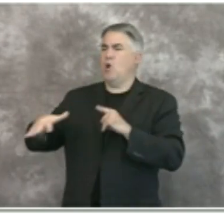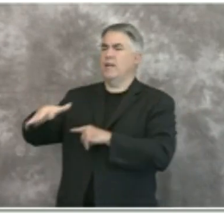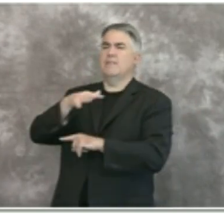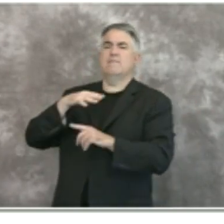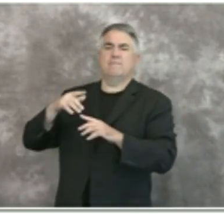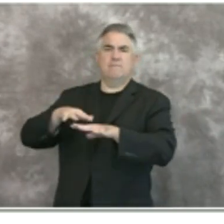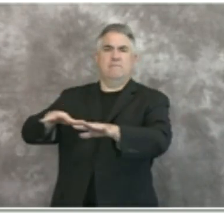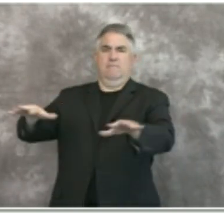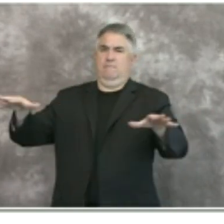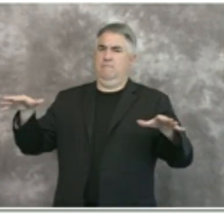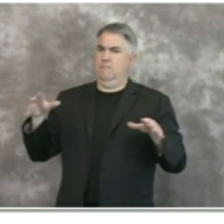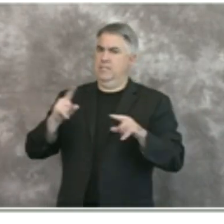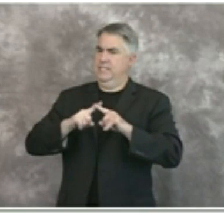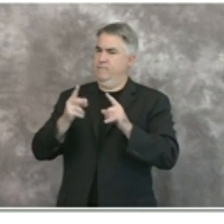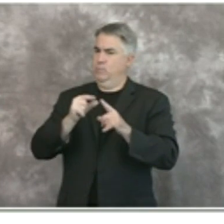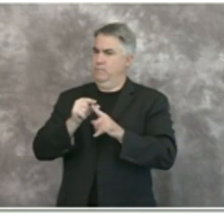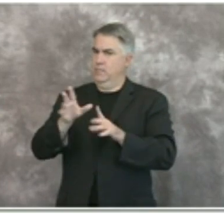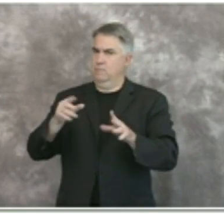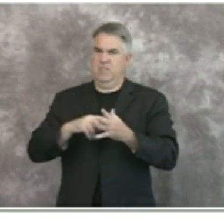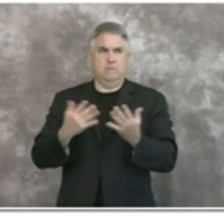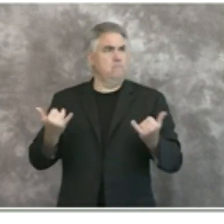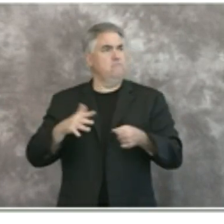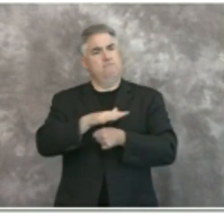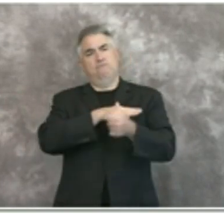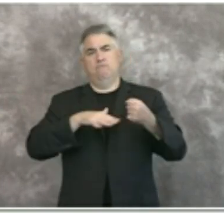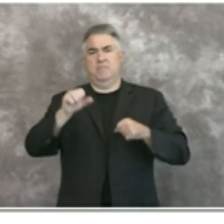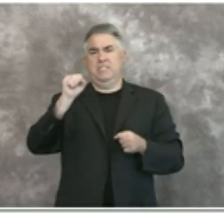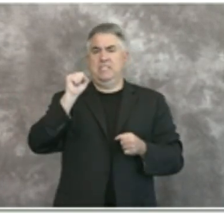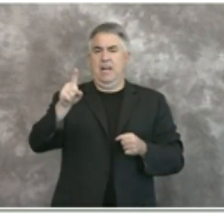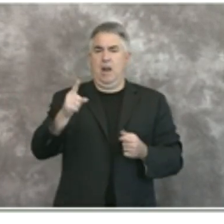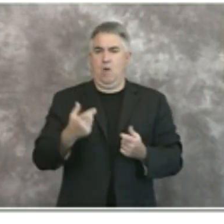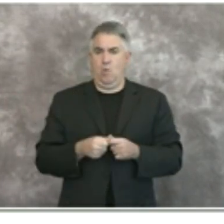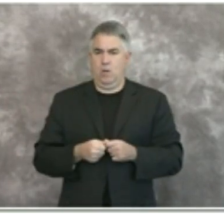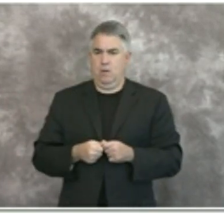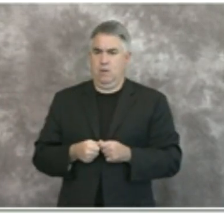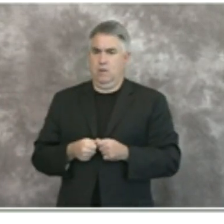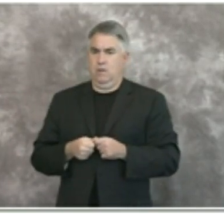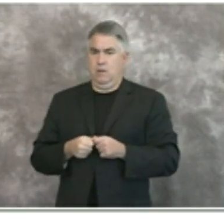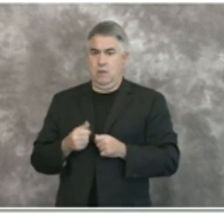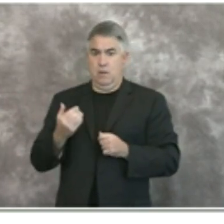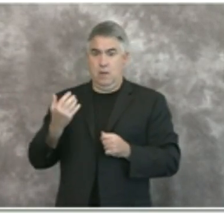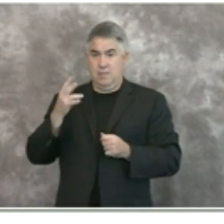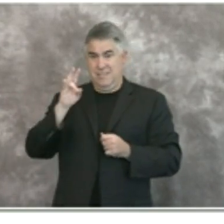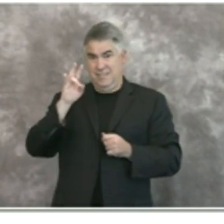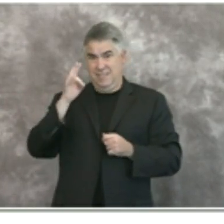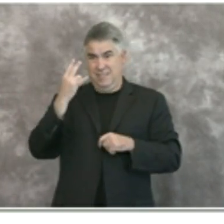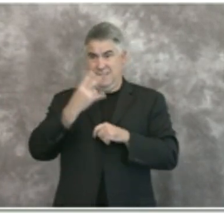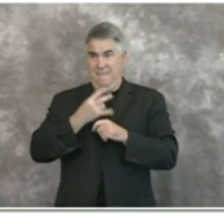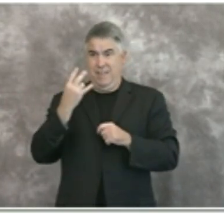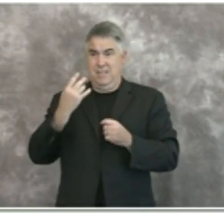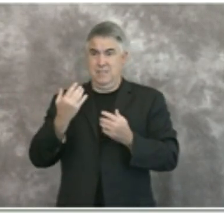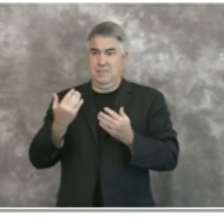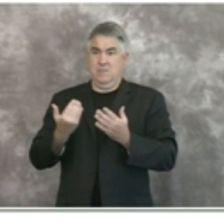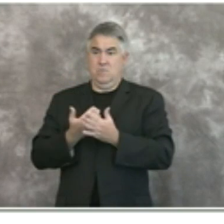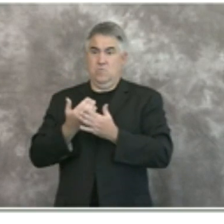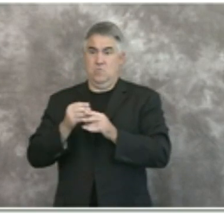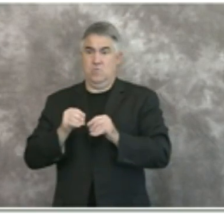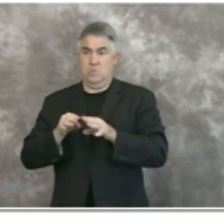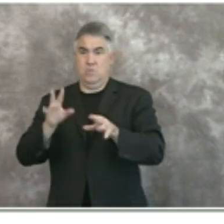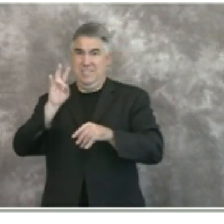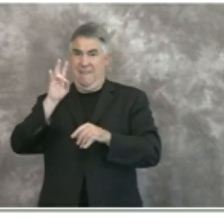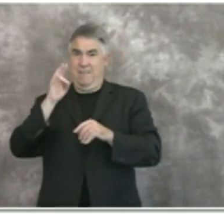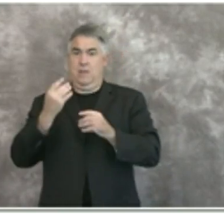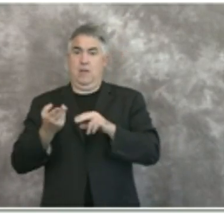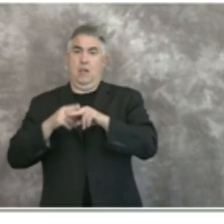so if we saw more than seven new outbreaks in a seven day period that would immediately trigger that stage the